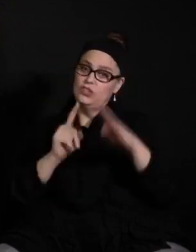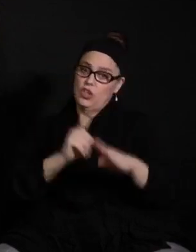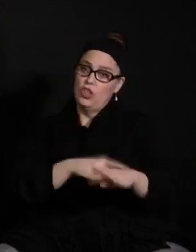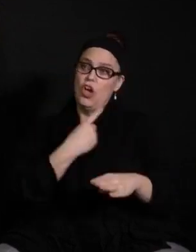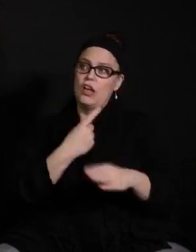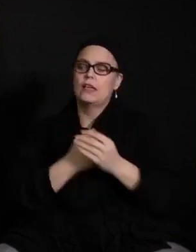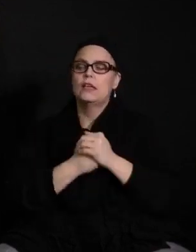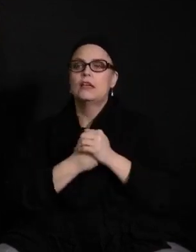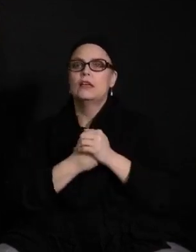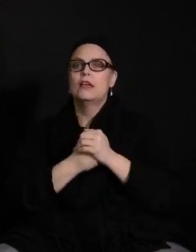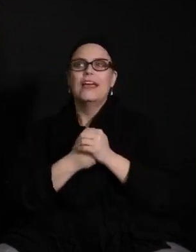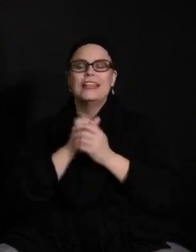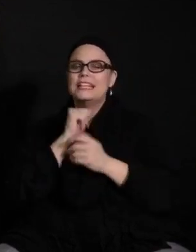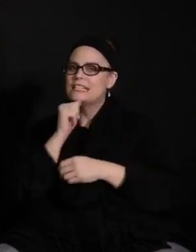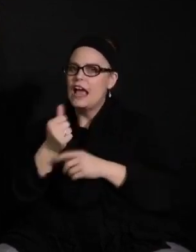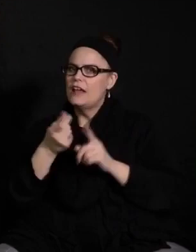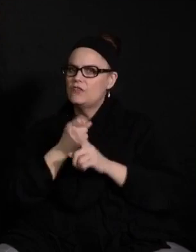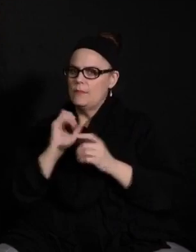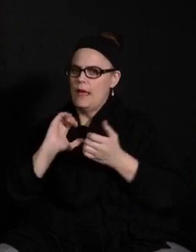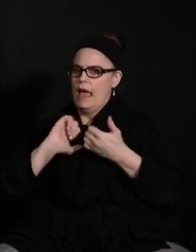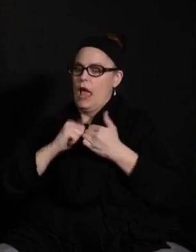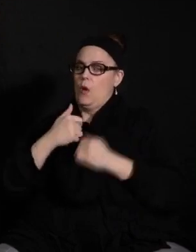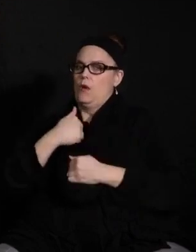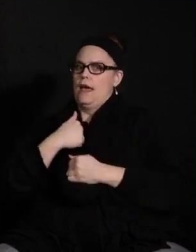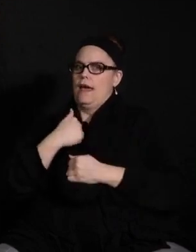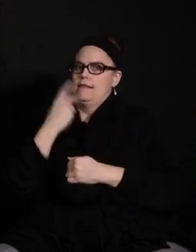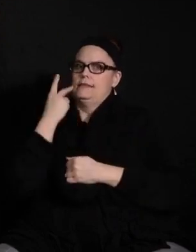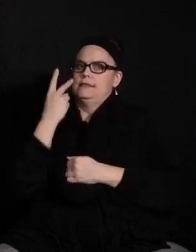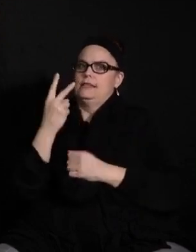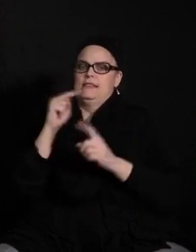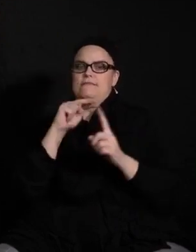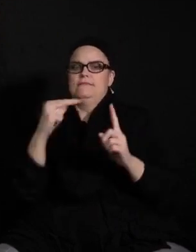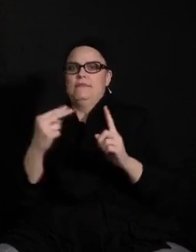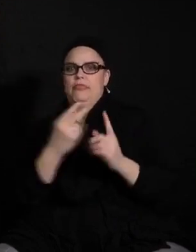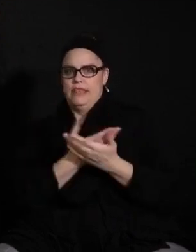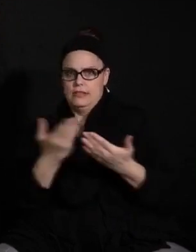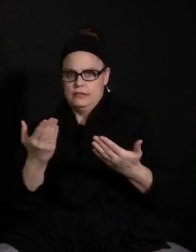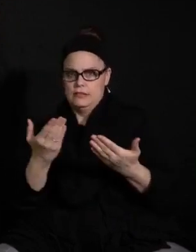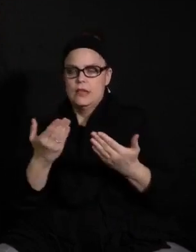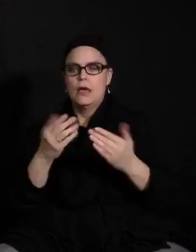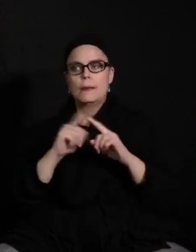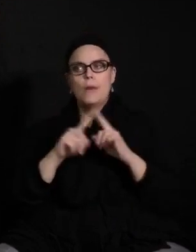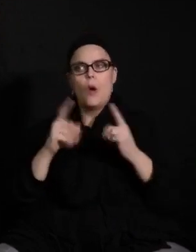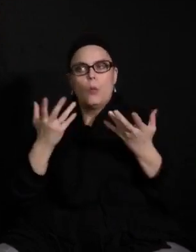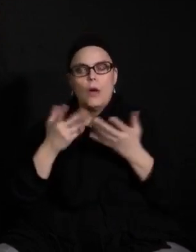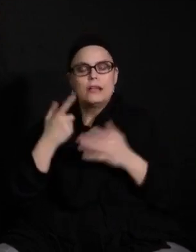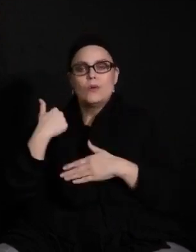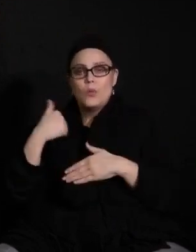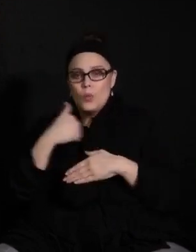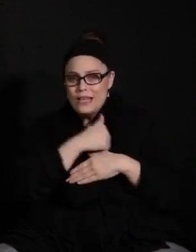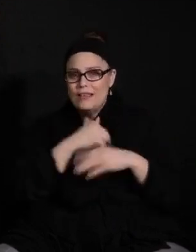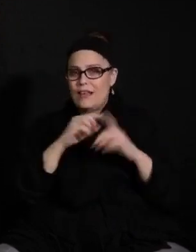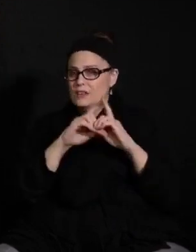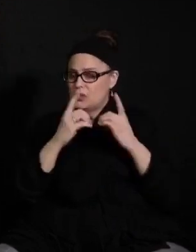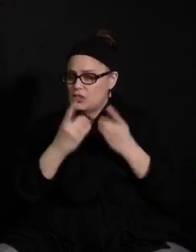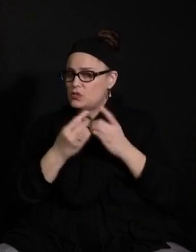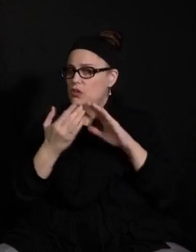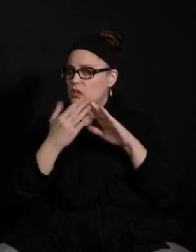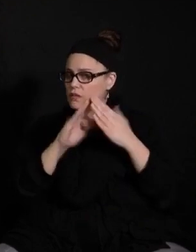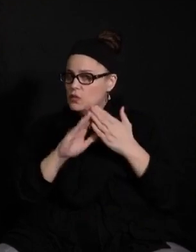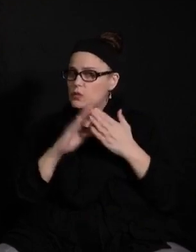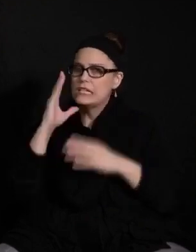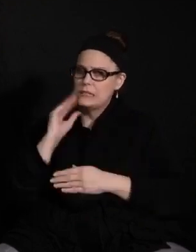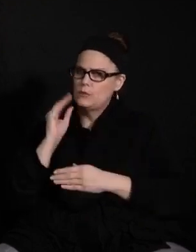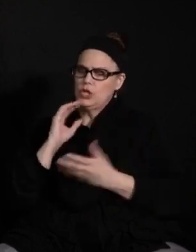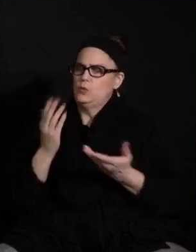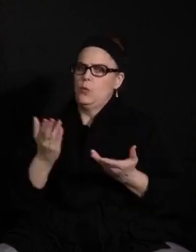that that list should not be from how I see things. It definitely has to be what have we experienced as a district and as a community that can help